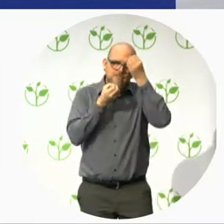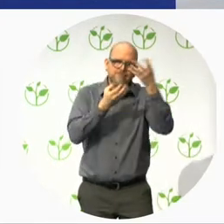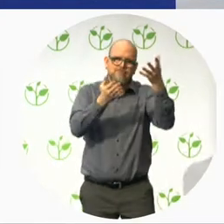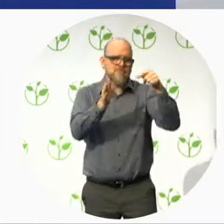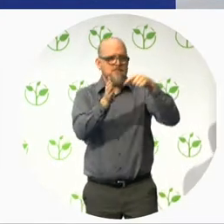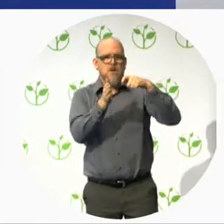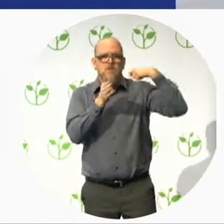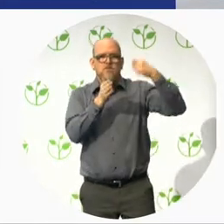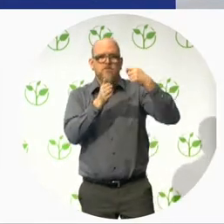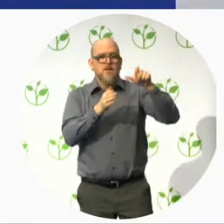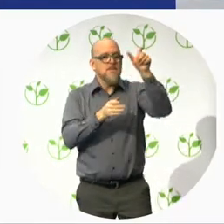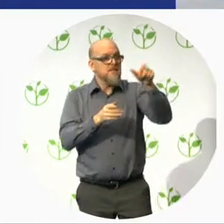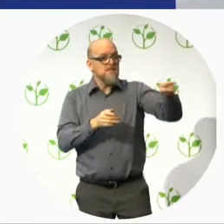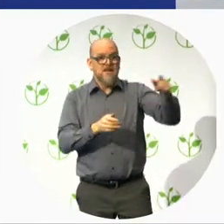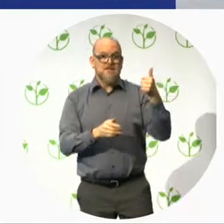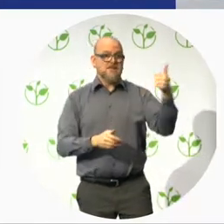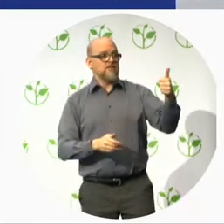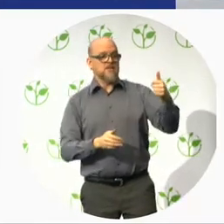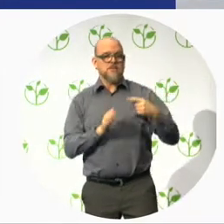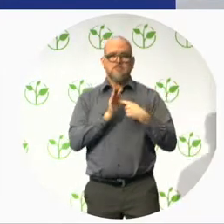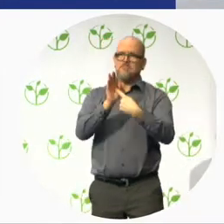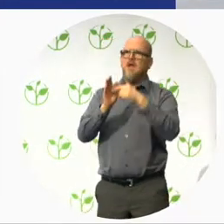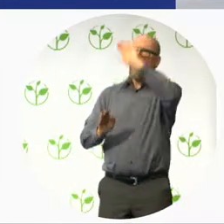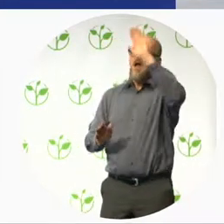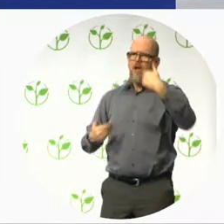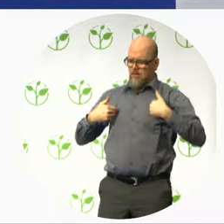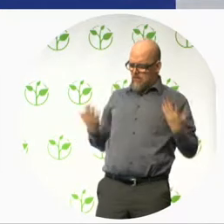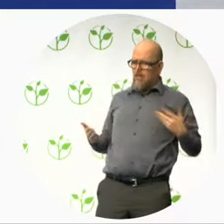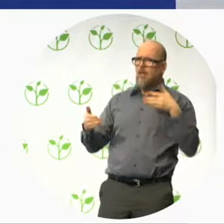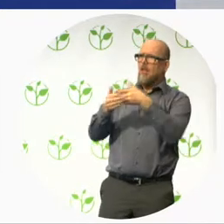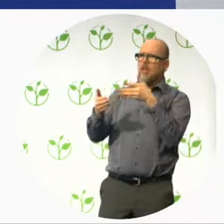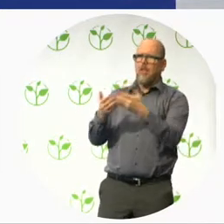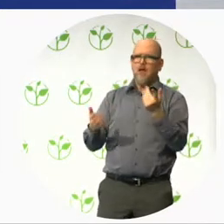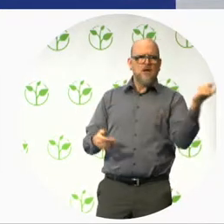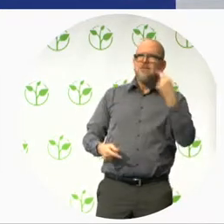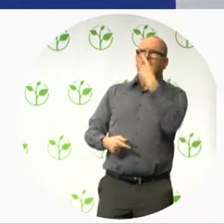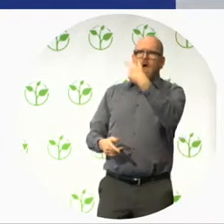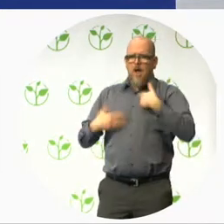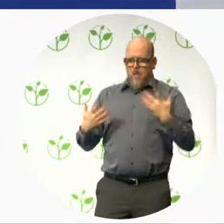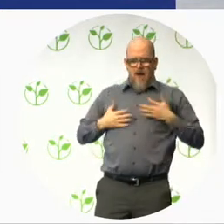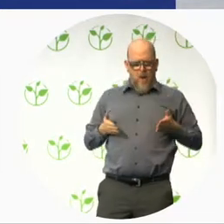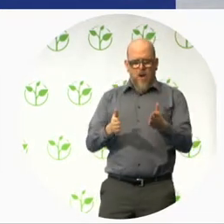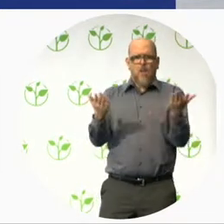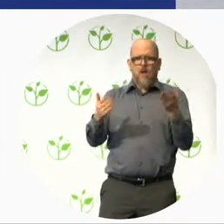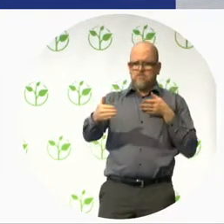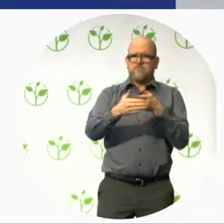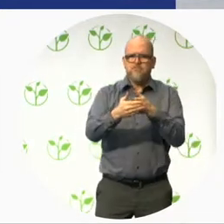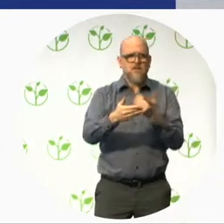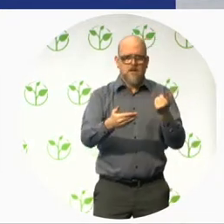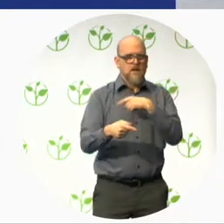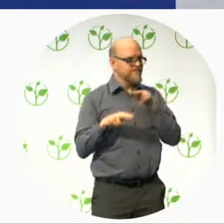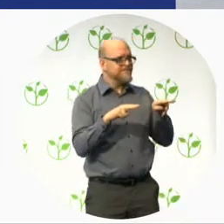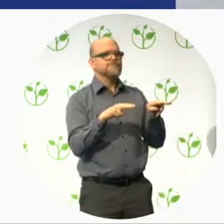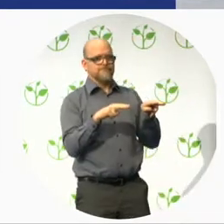el derecho a votar. Many people really didn't realize that. Even we have a case of the sister